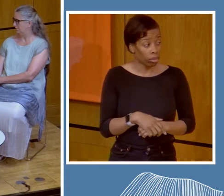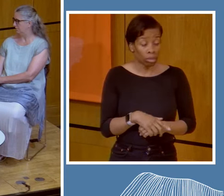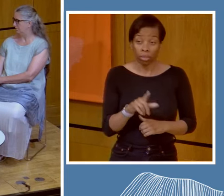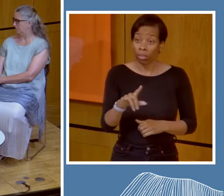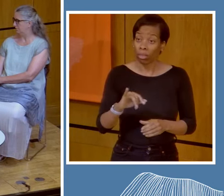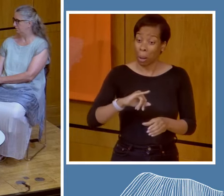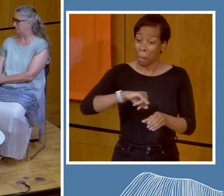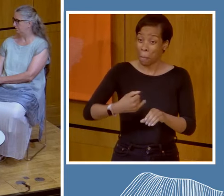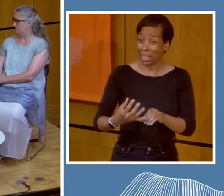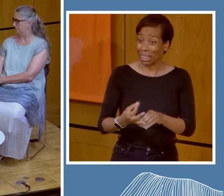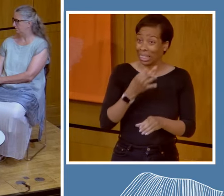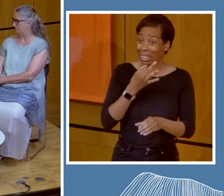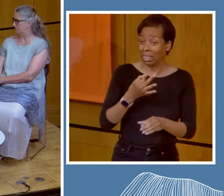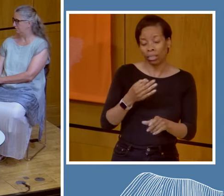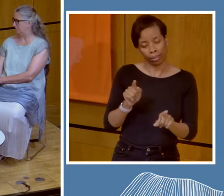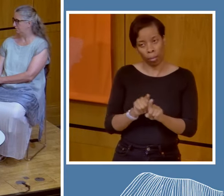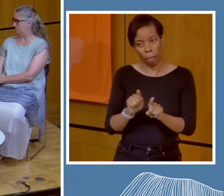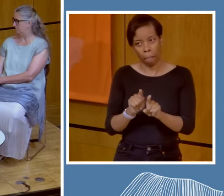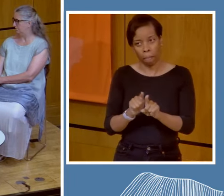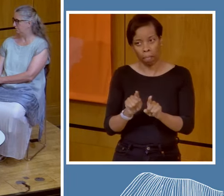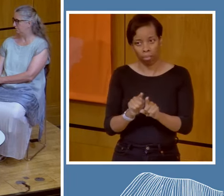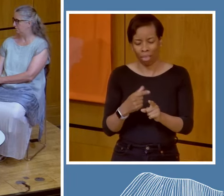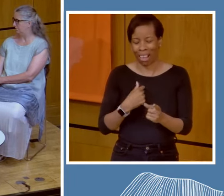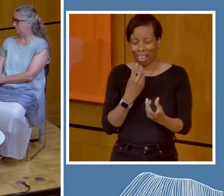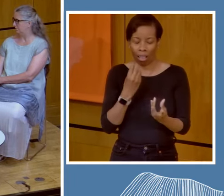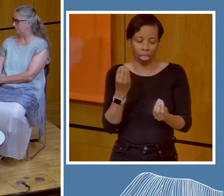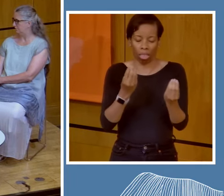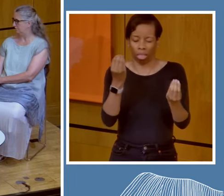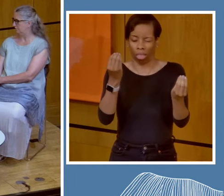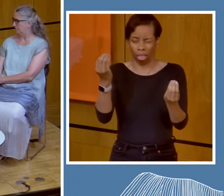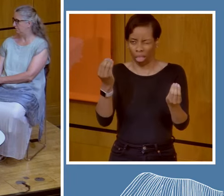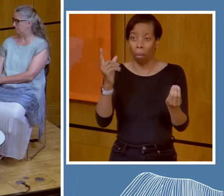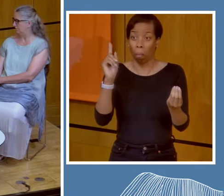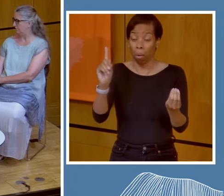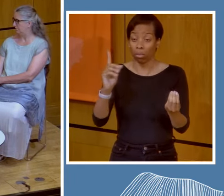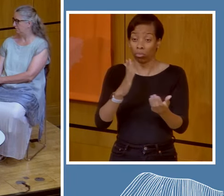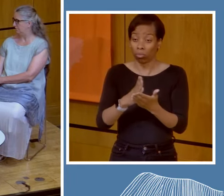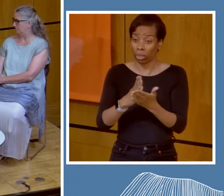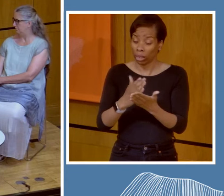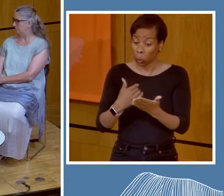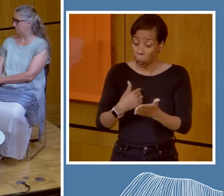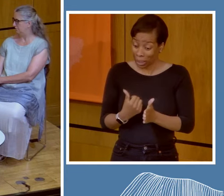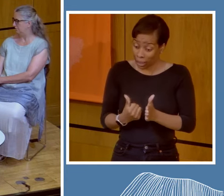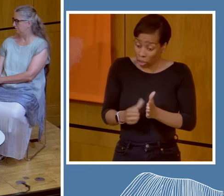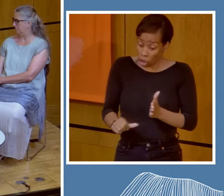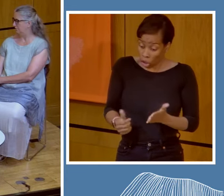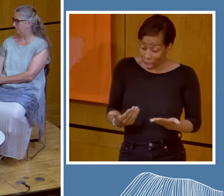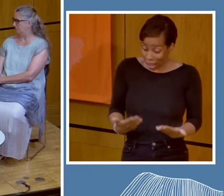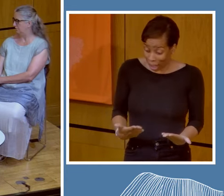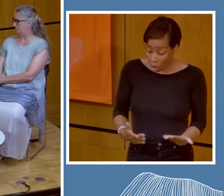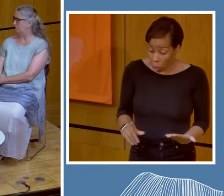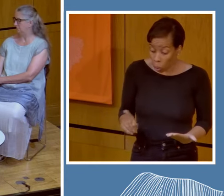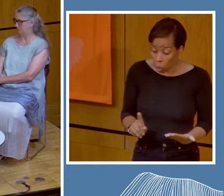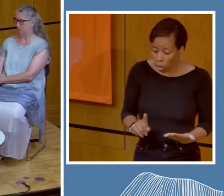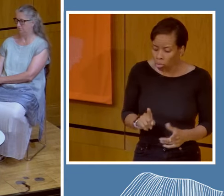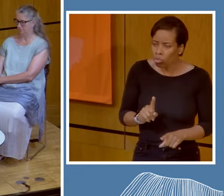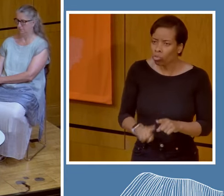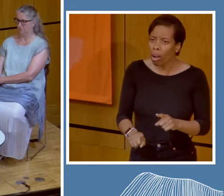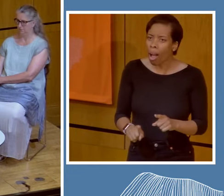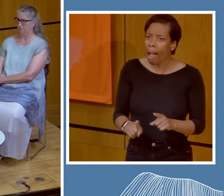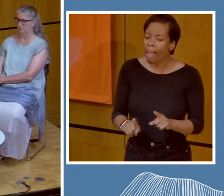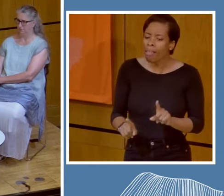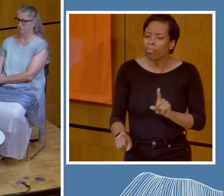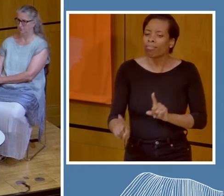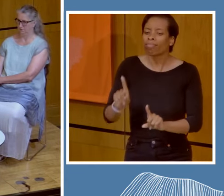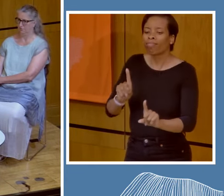I think there's a lot, I could say, I could go on for hours, but at least let's begin by having a bit of humility, I think,